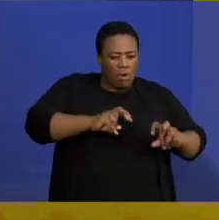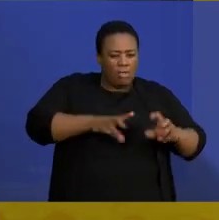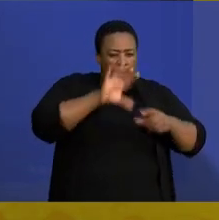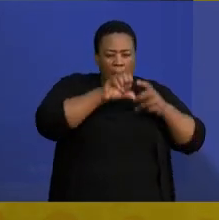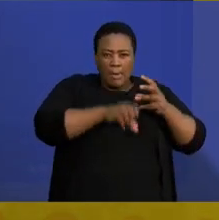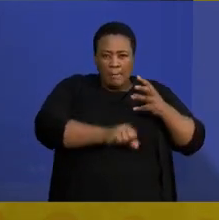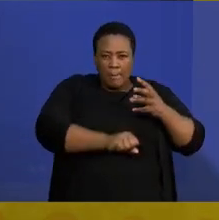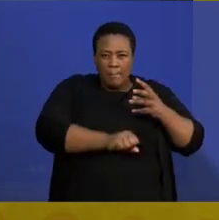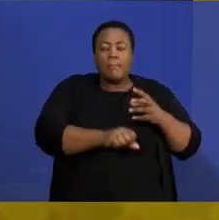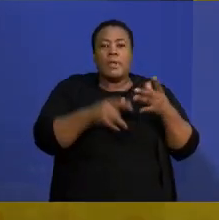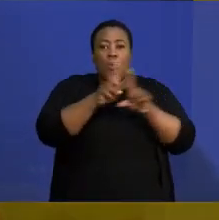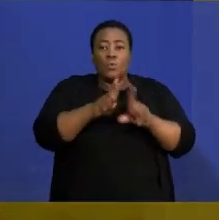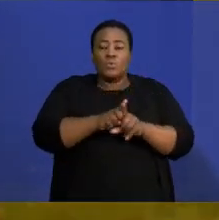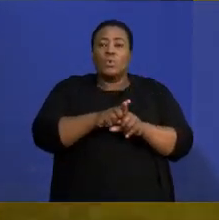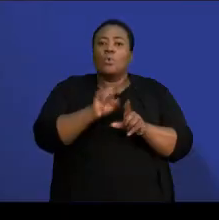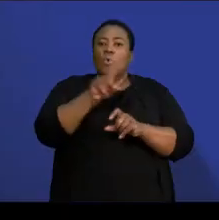just jump right into it.